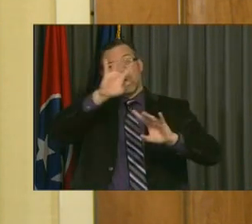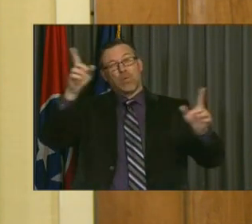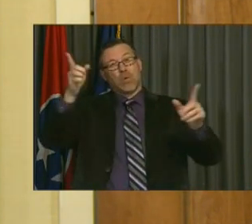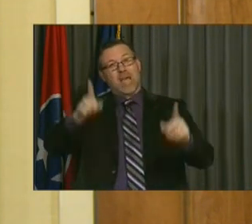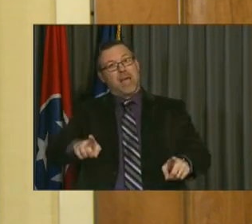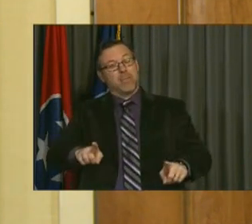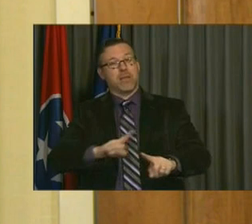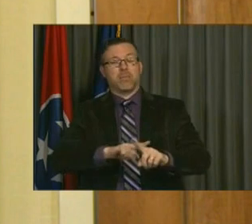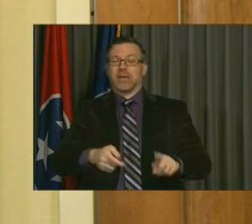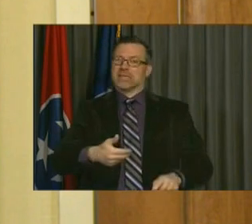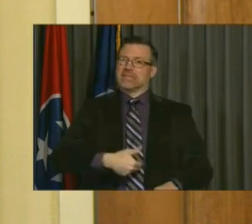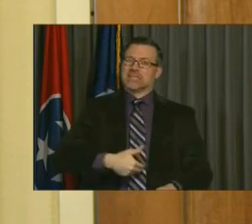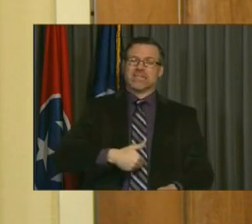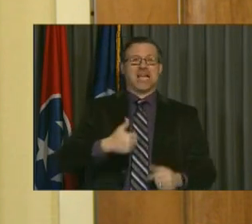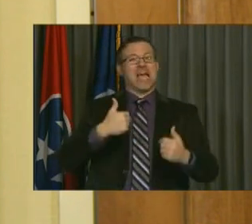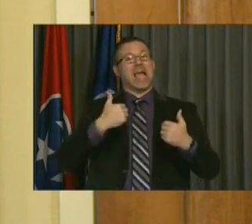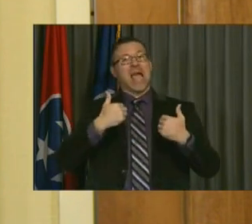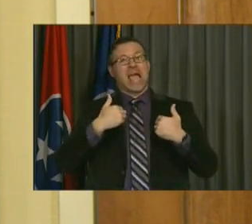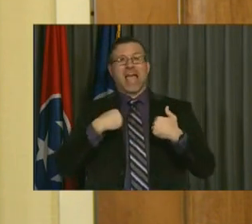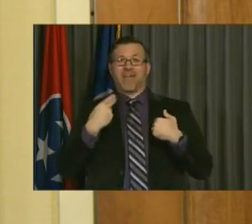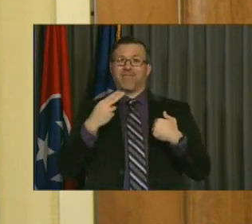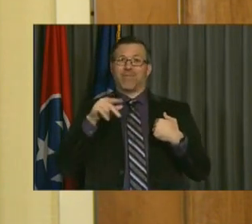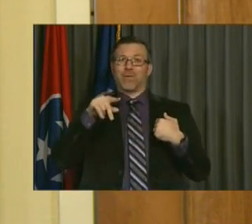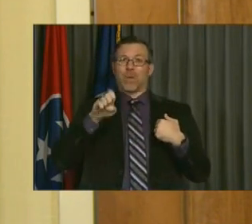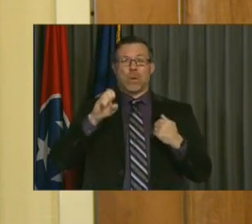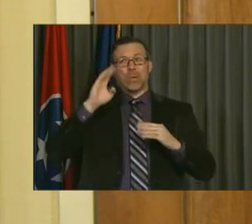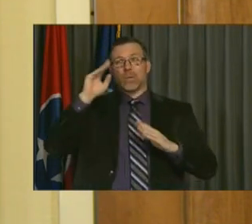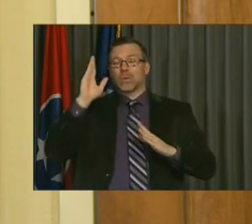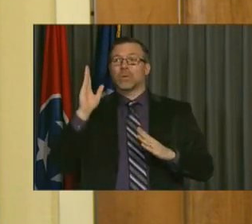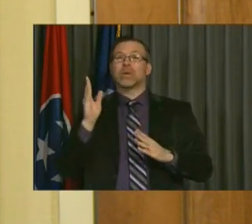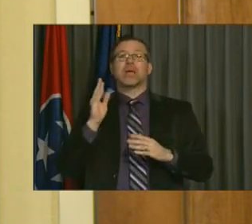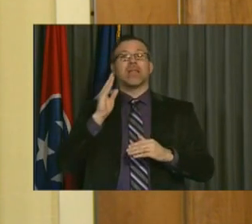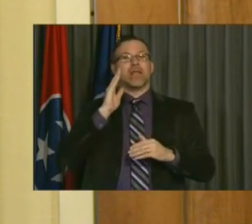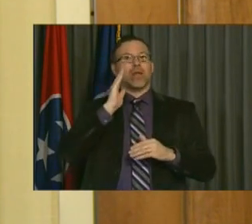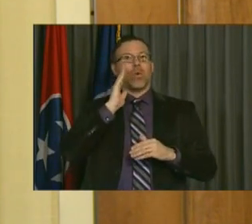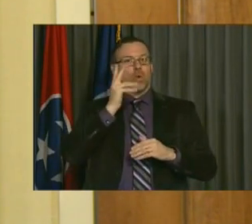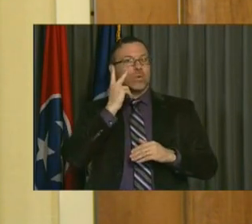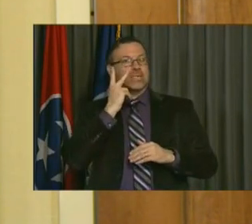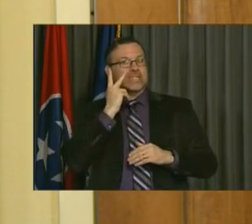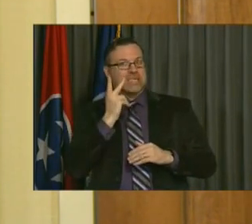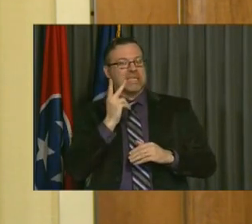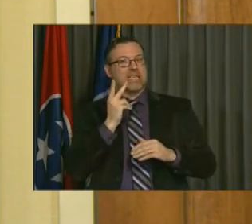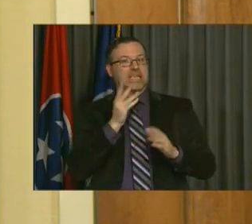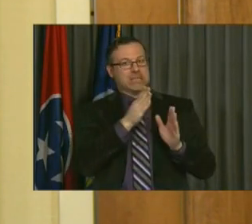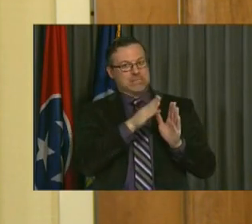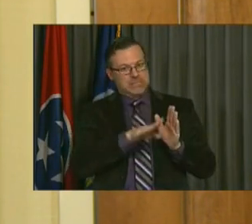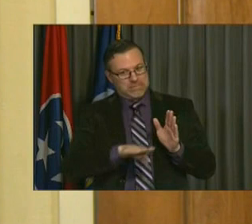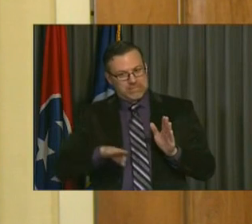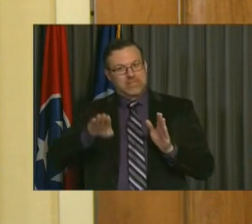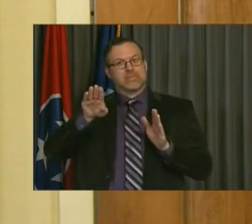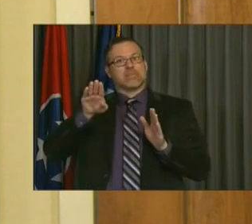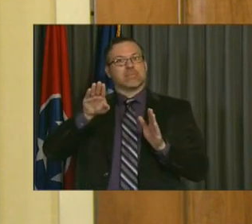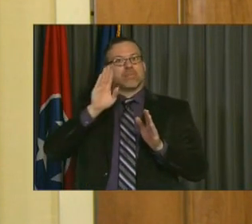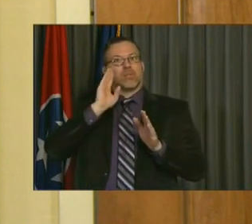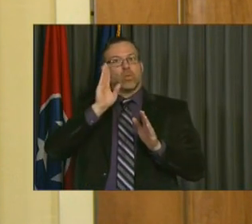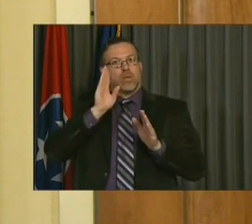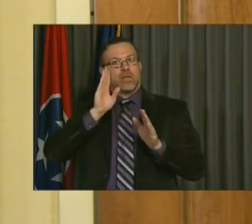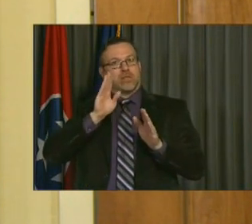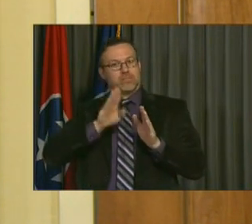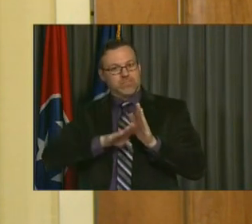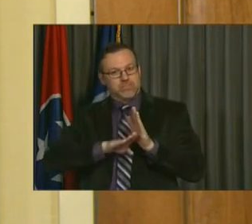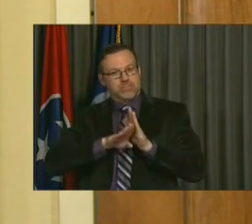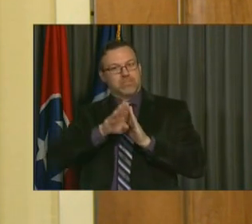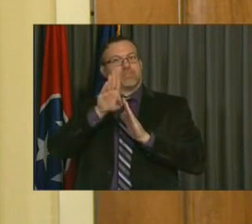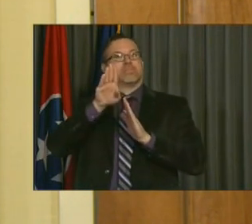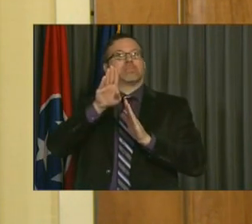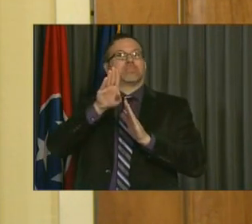hope along with so many other financial officers and economists that we're going to see a trough here if we haven't already in our economic activity. And hopefully